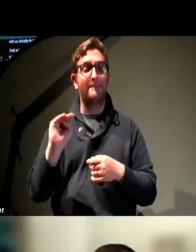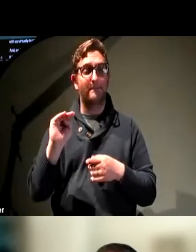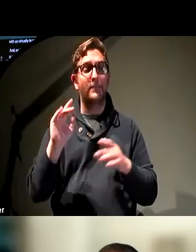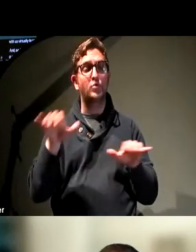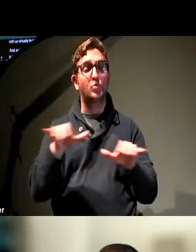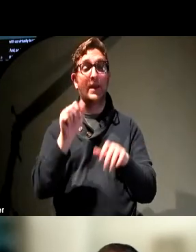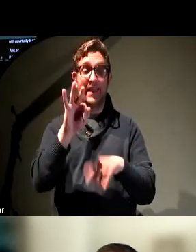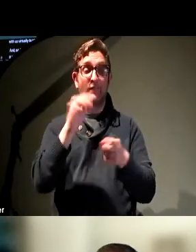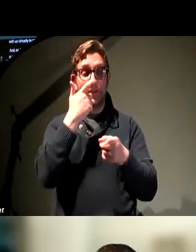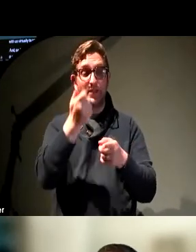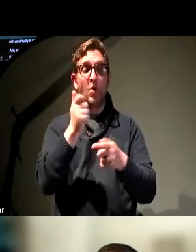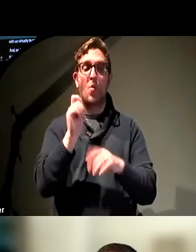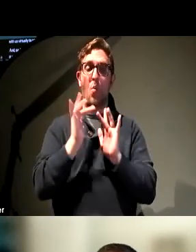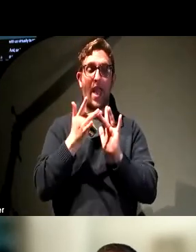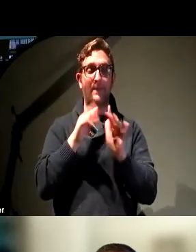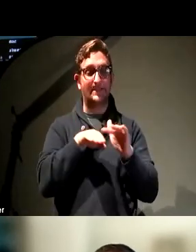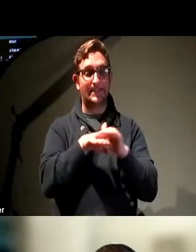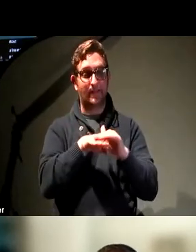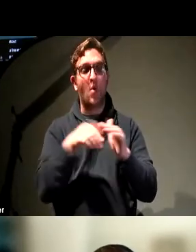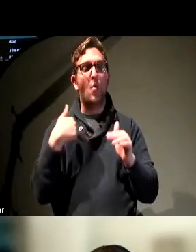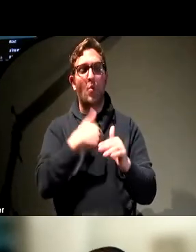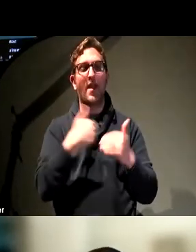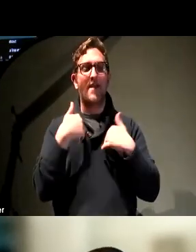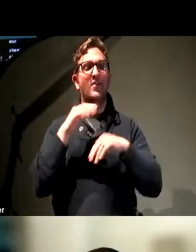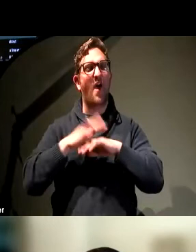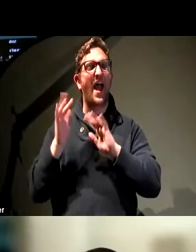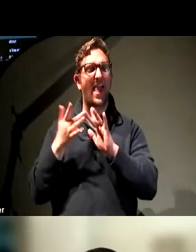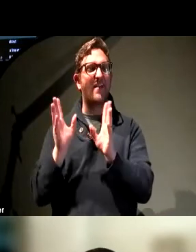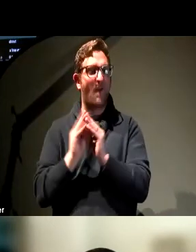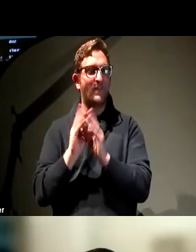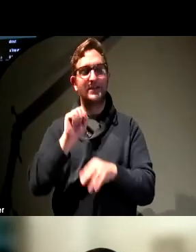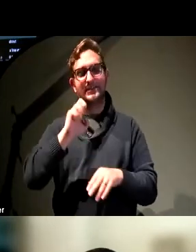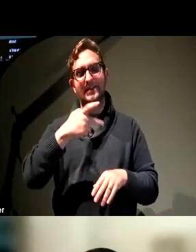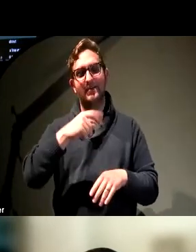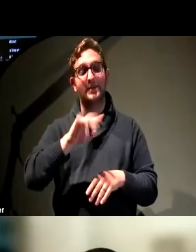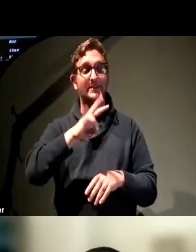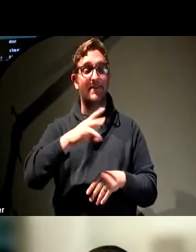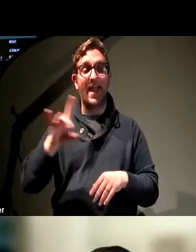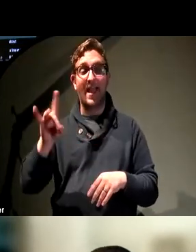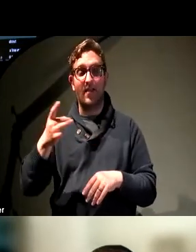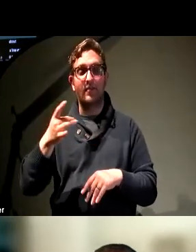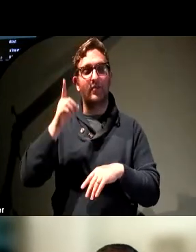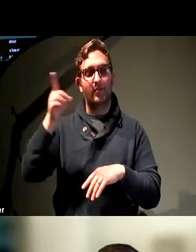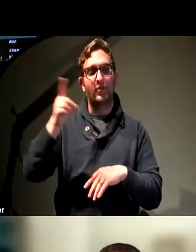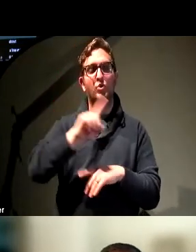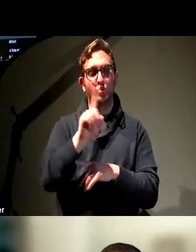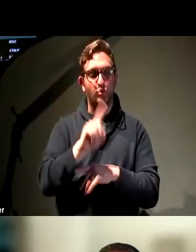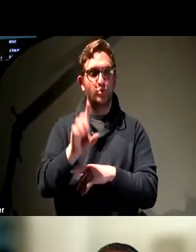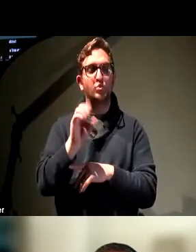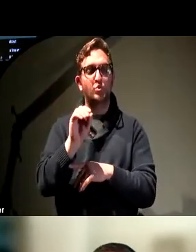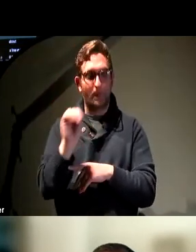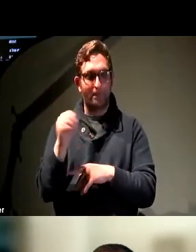in particular, we're running an online conference in September. September 7th and 8th, it will be over Zoom. We are